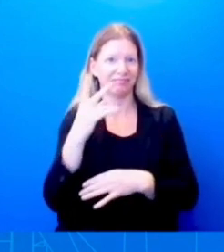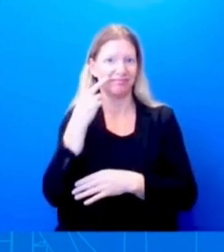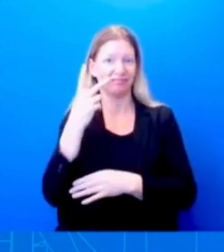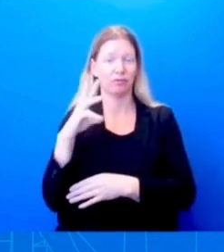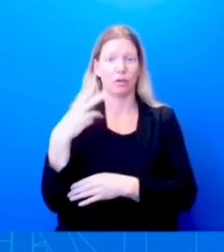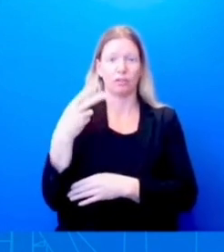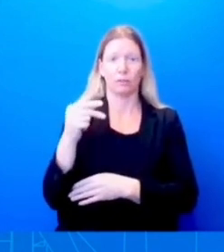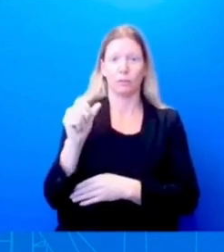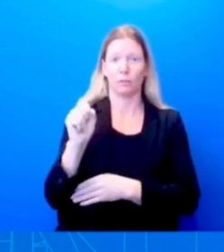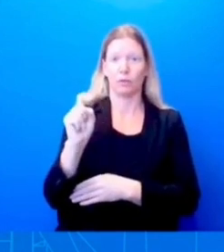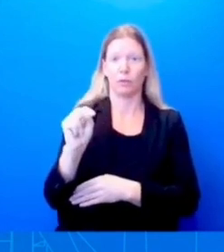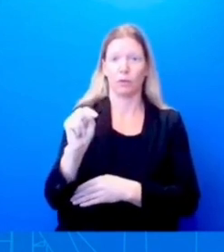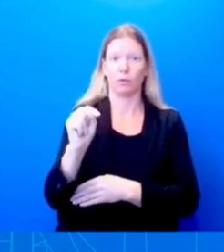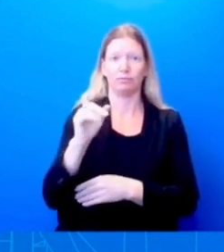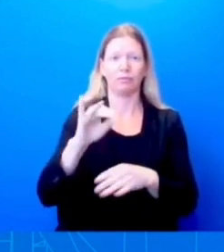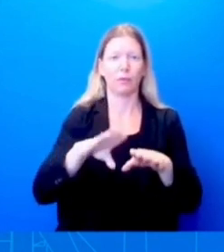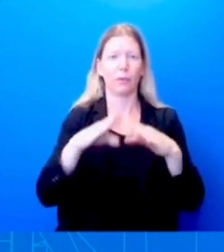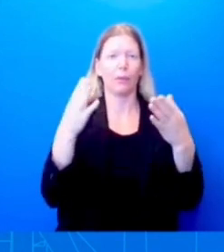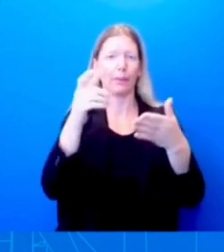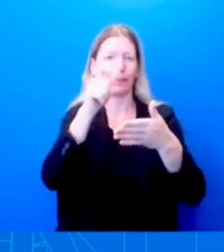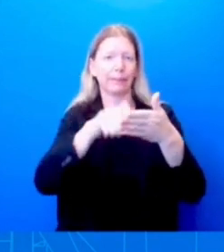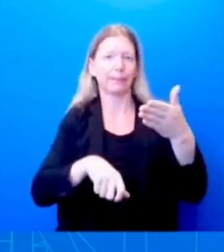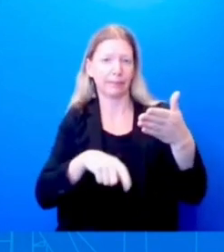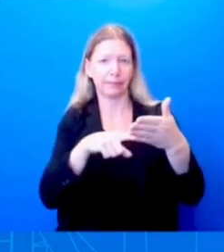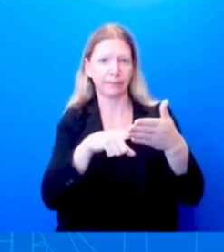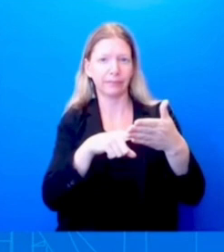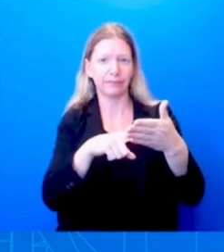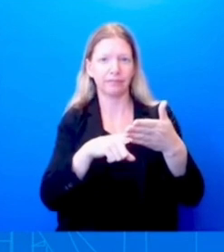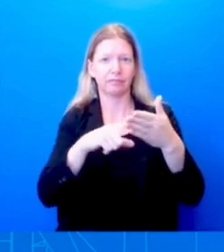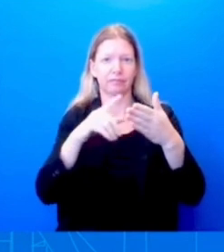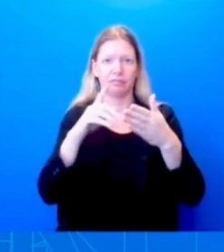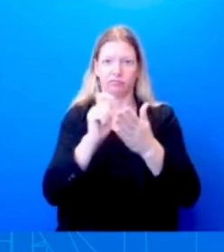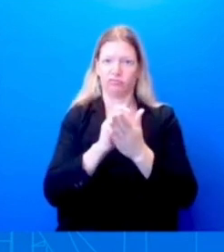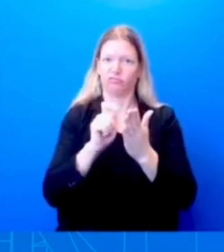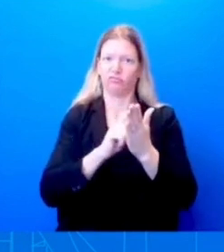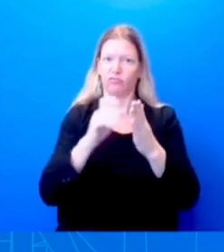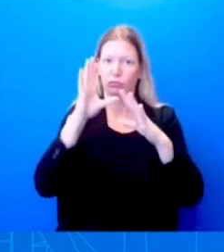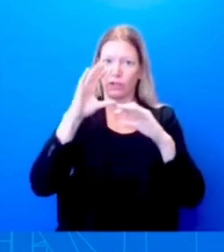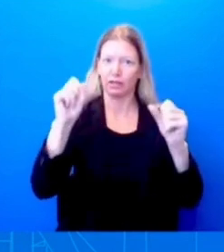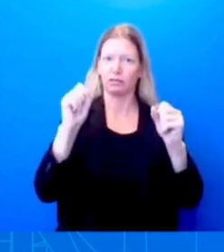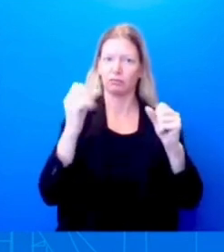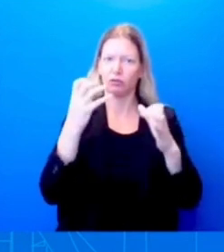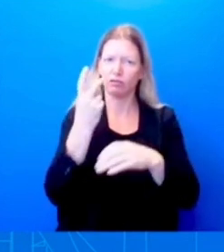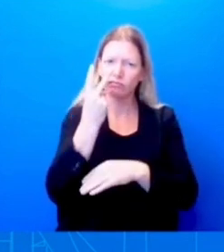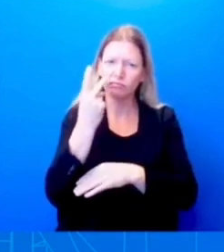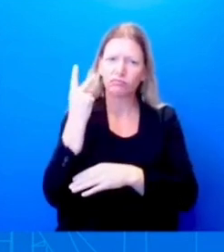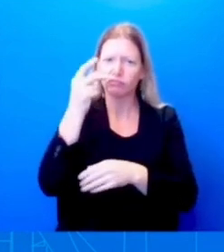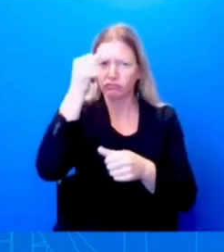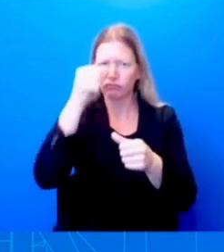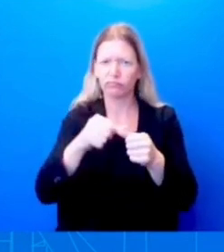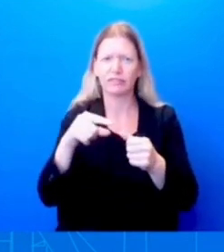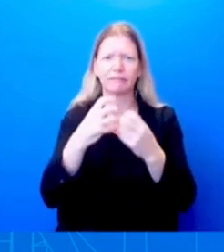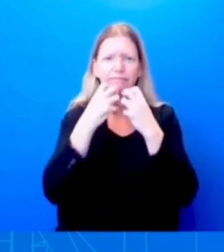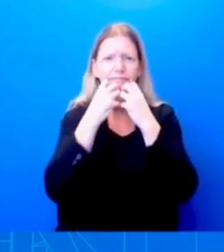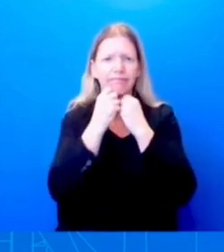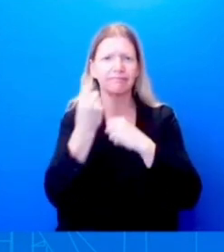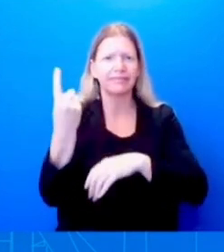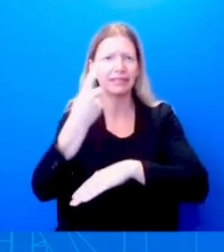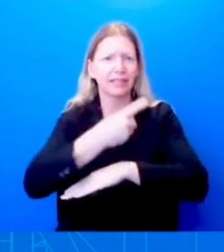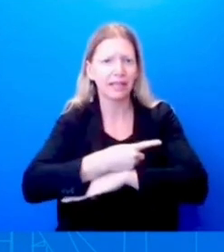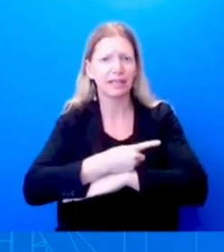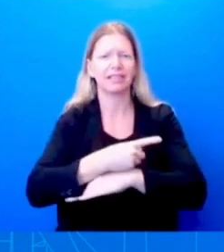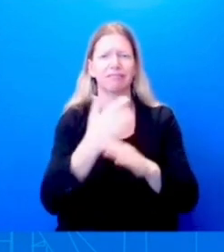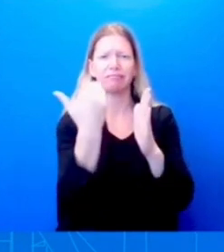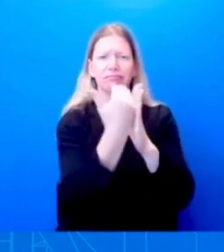president to commemorate the sacred day and outline how the Biden-Harris administration is working to fulfill Dr. King's dream of